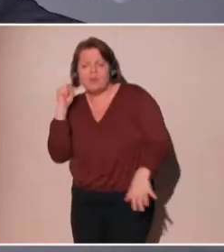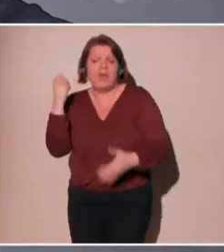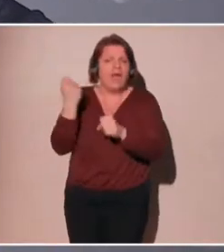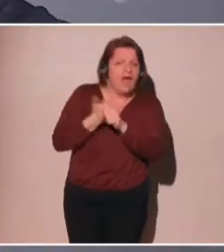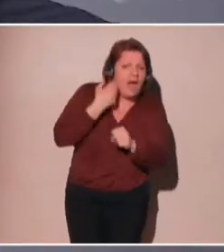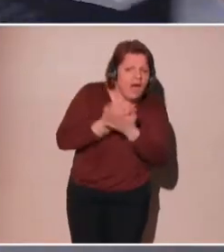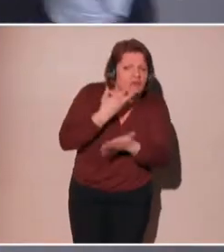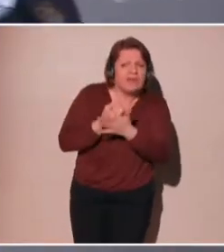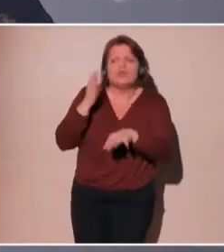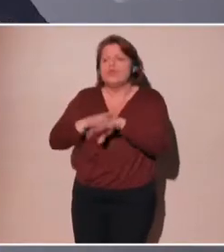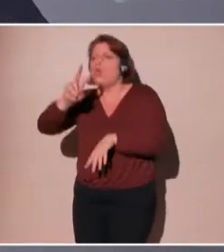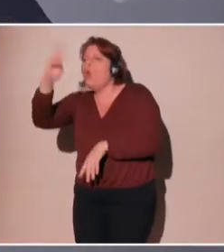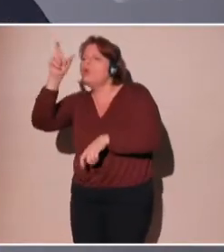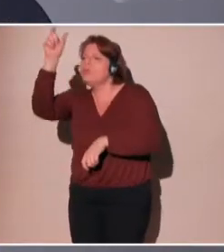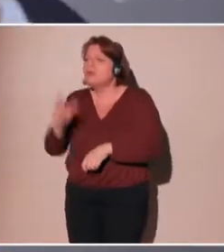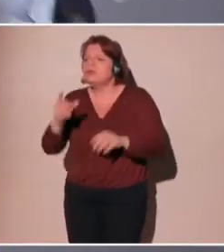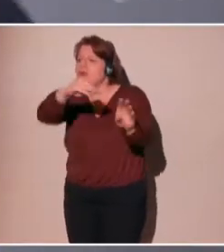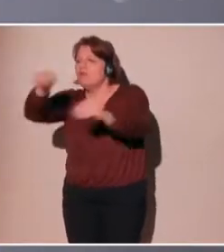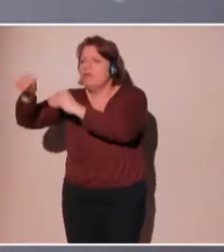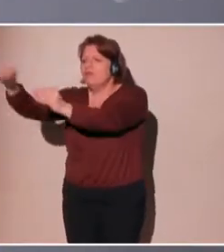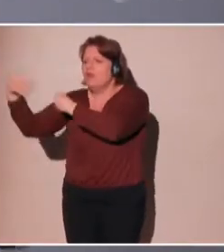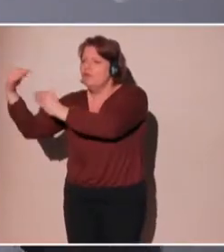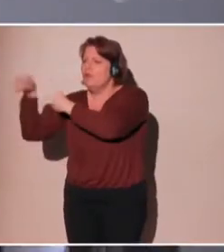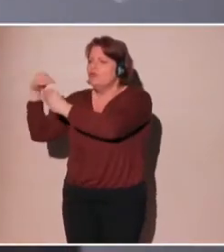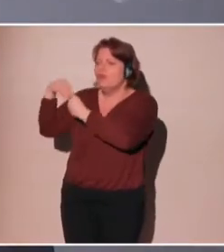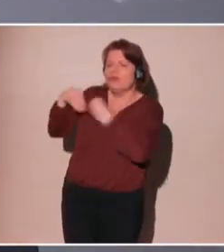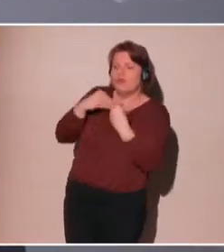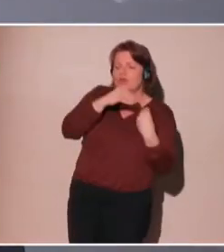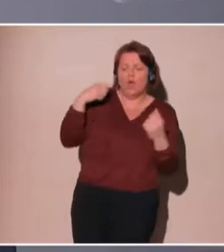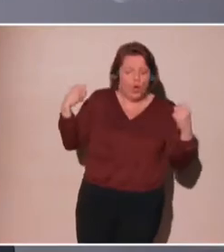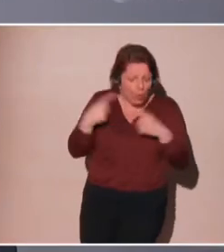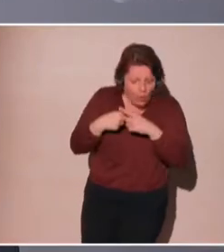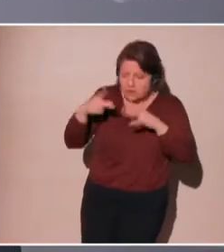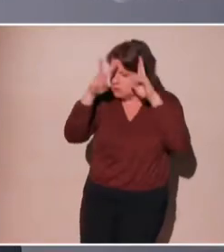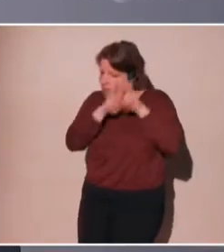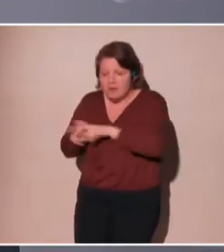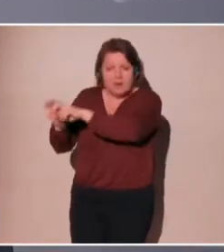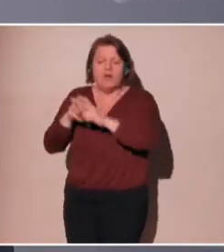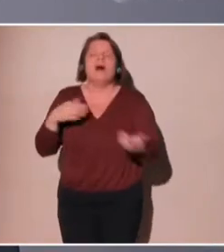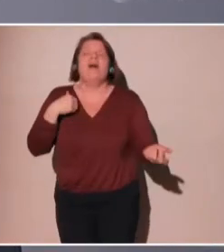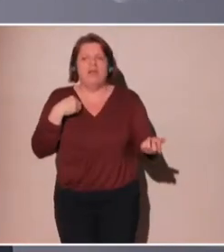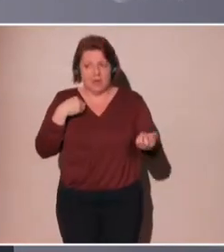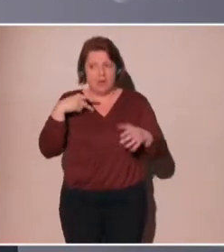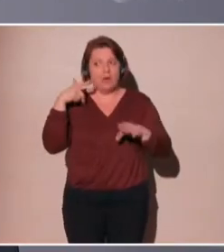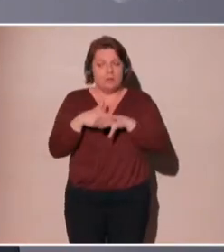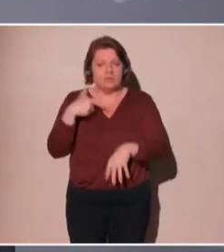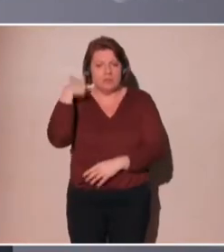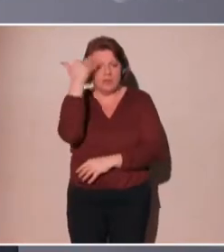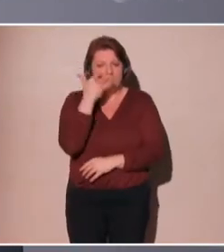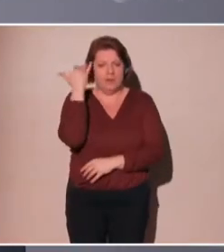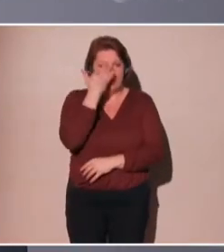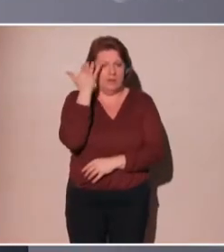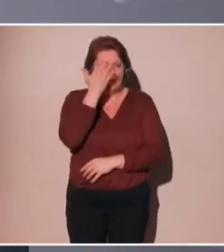that you like a certain thing. And so I know that based on your personal data, I will be able to